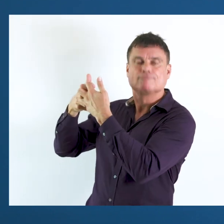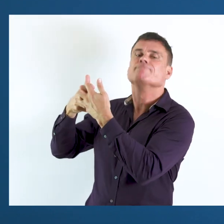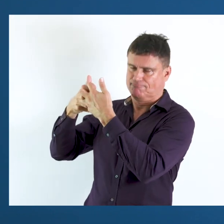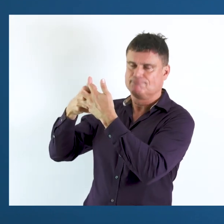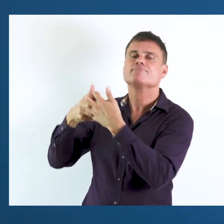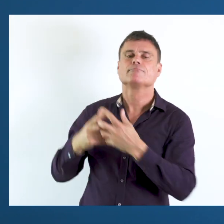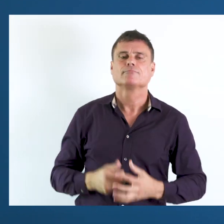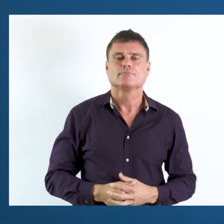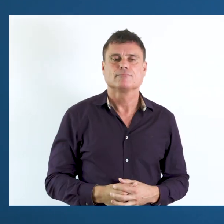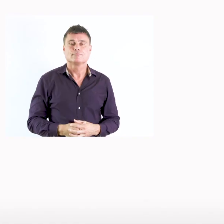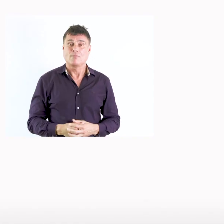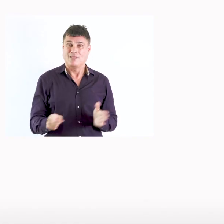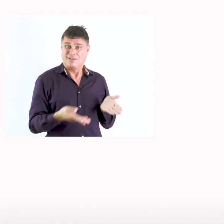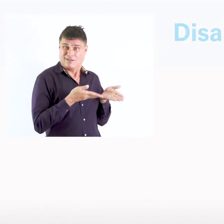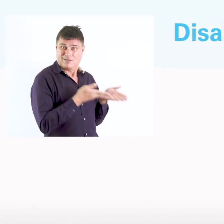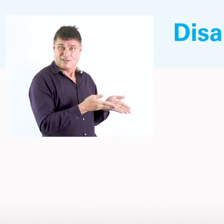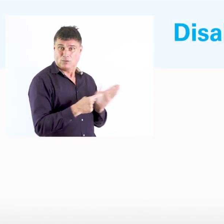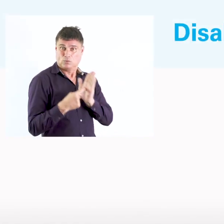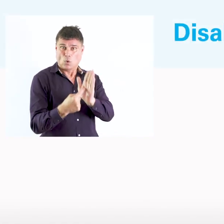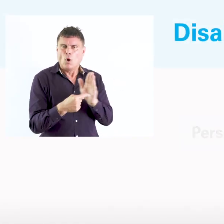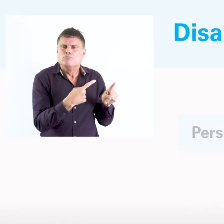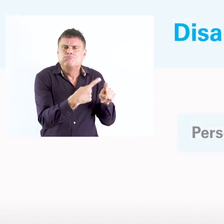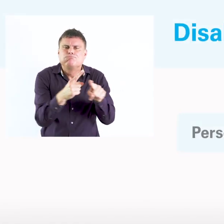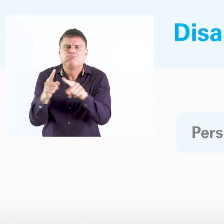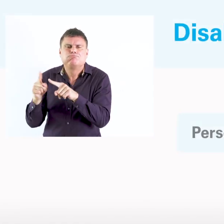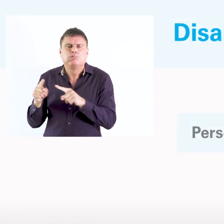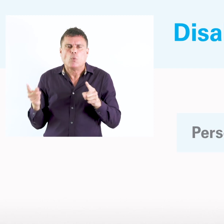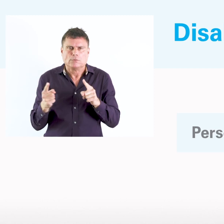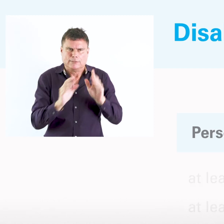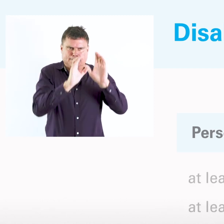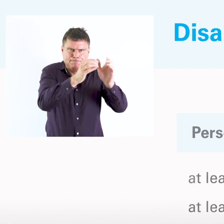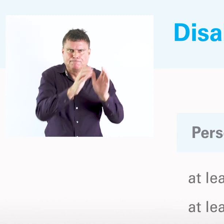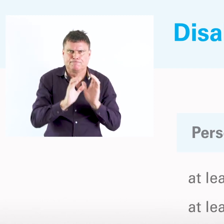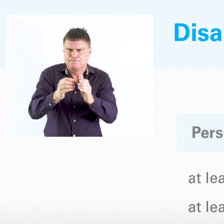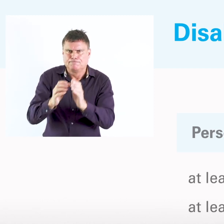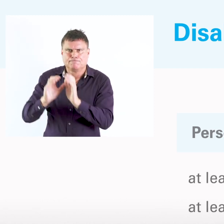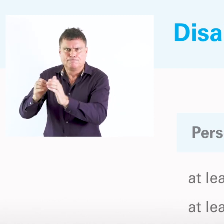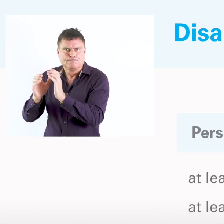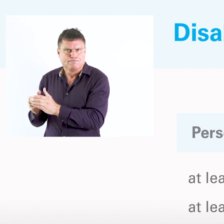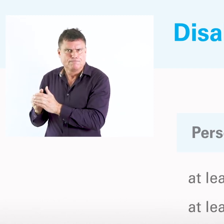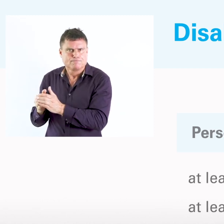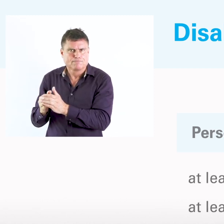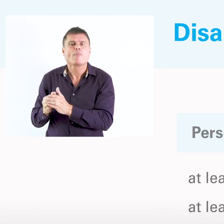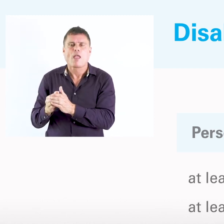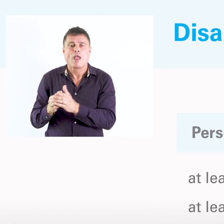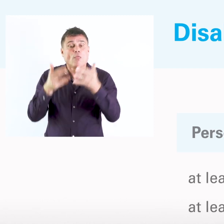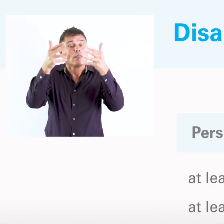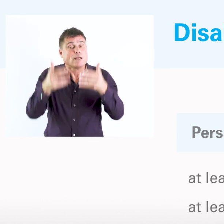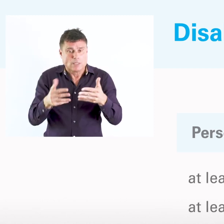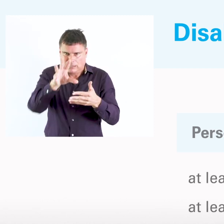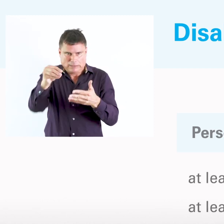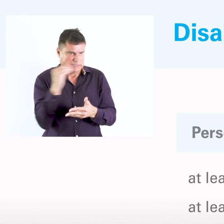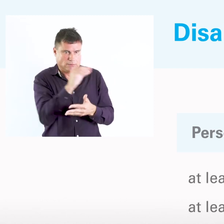SDGs, and we can do that. This slide shows you the different cut-offs that we've determined